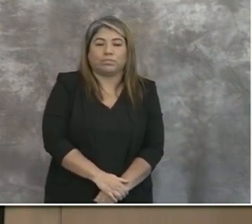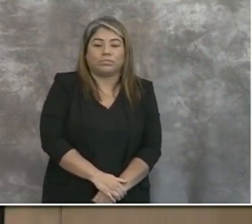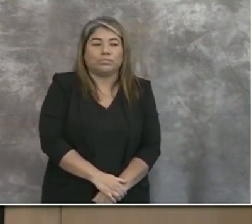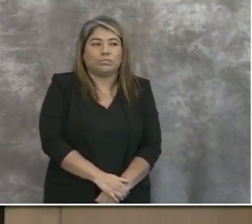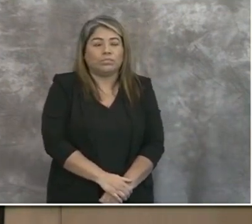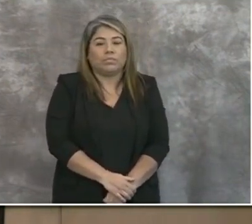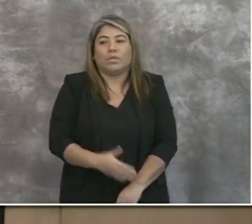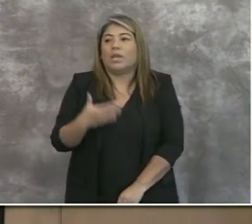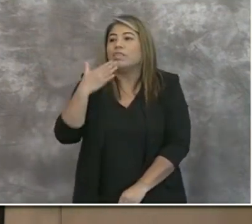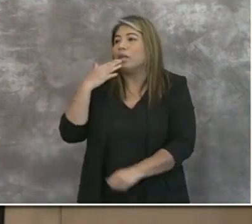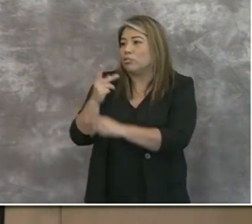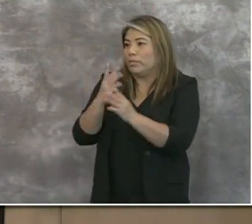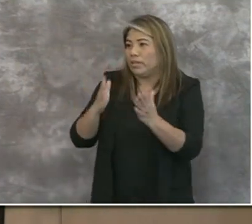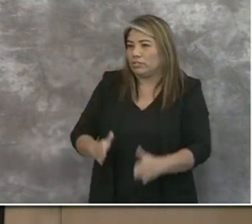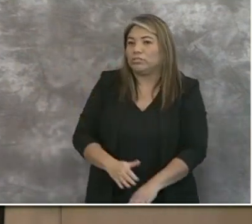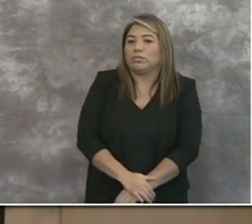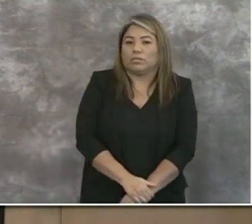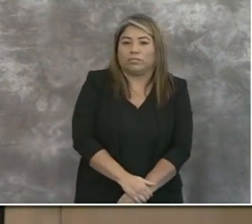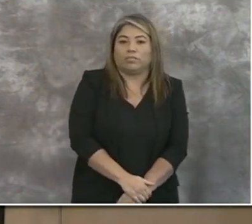Thank you, supervisor.